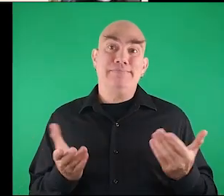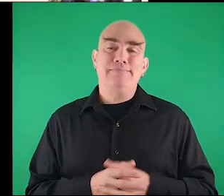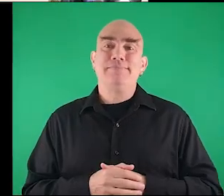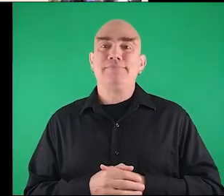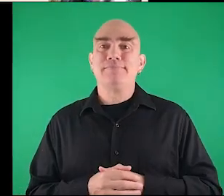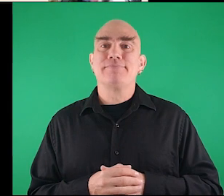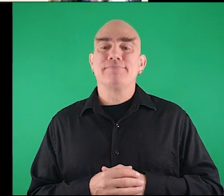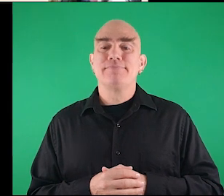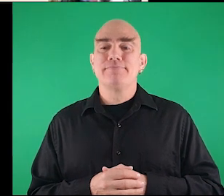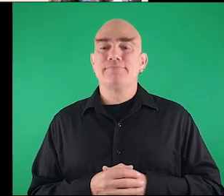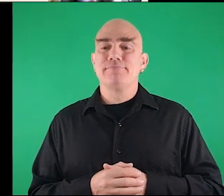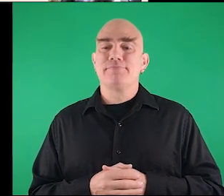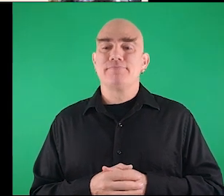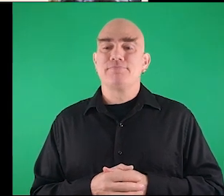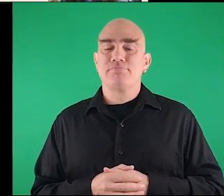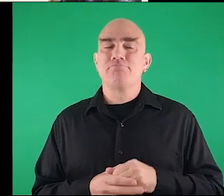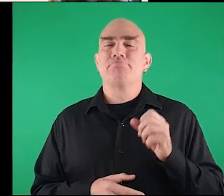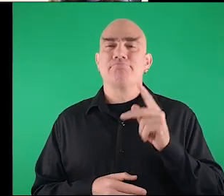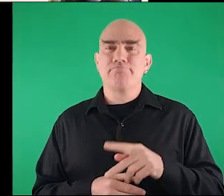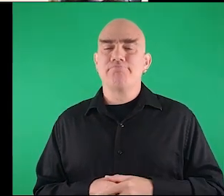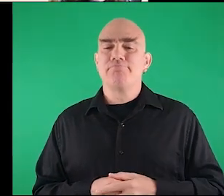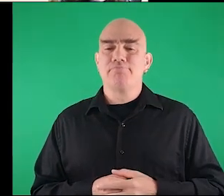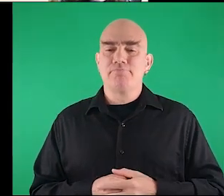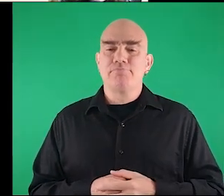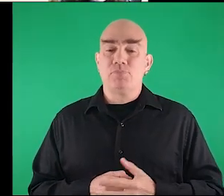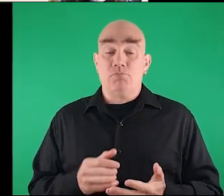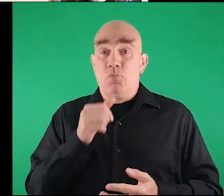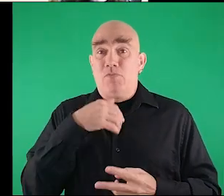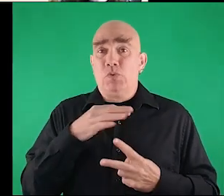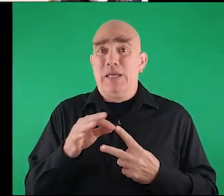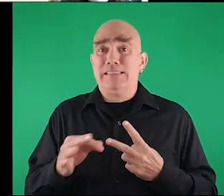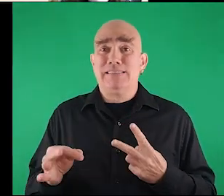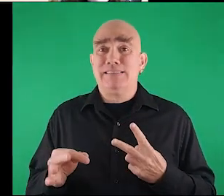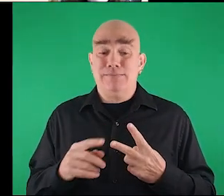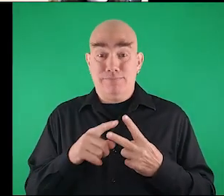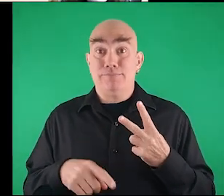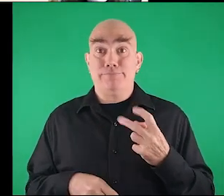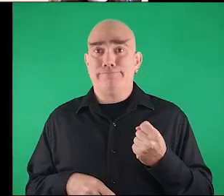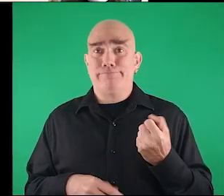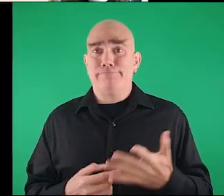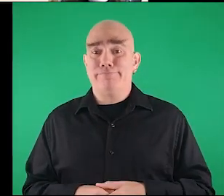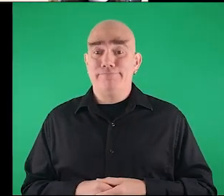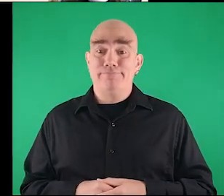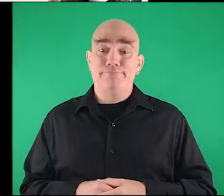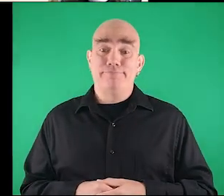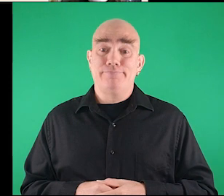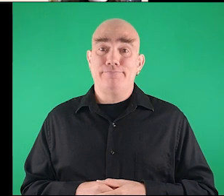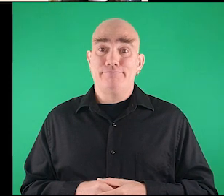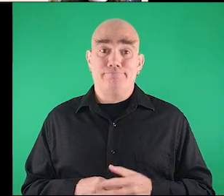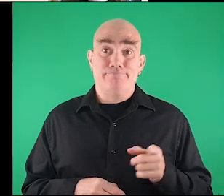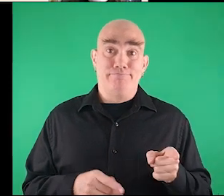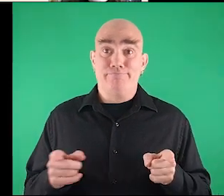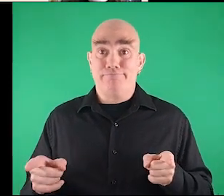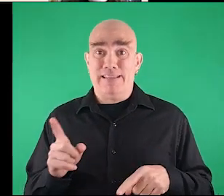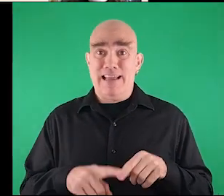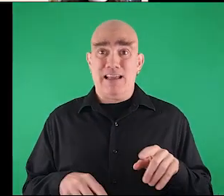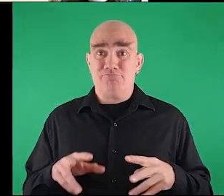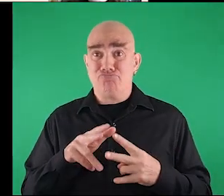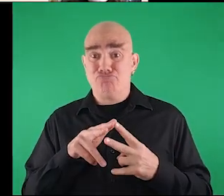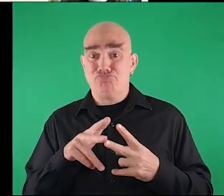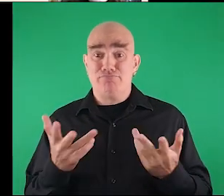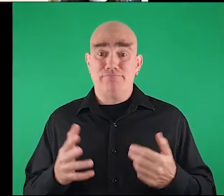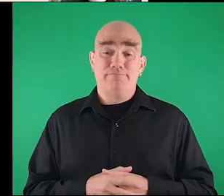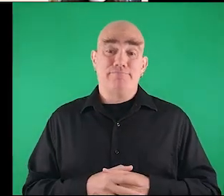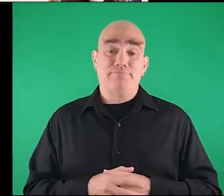uh bicycle road okay so you don't have you don't have a choice you either do one or the other you can't do